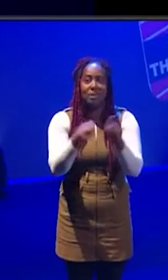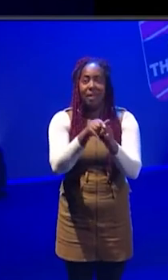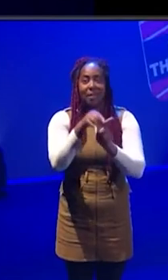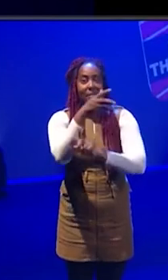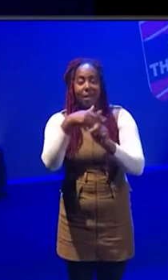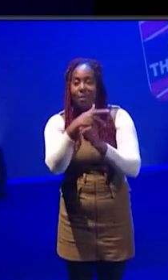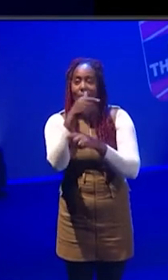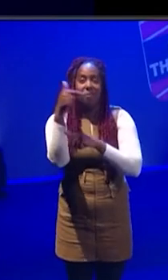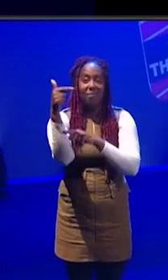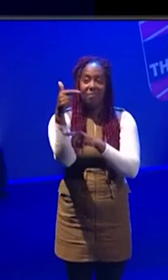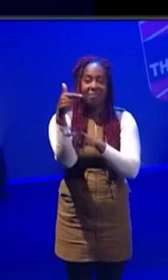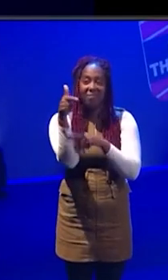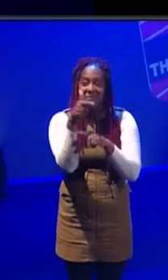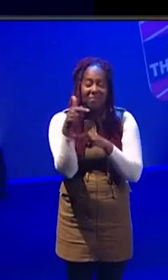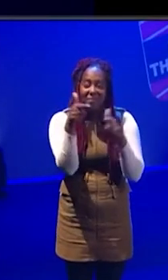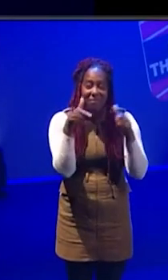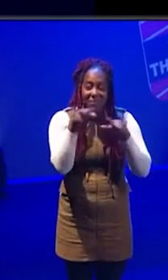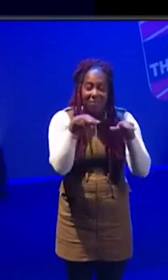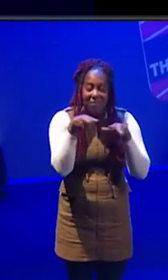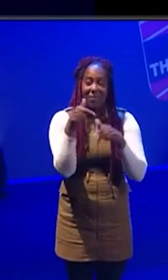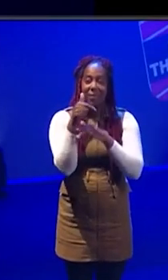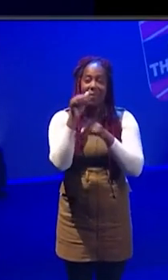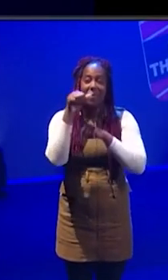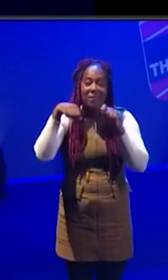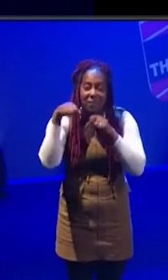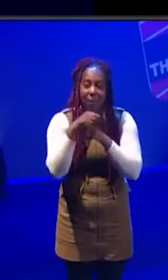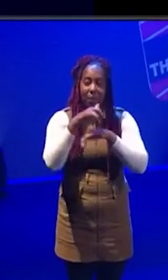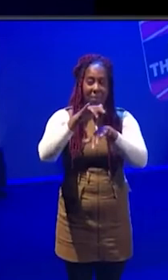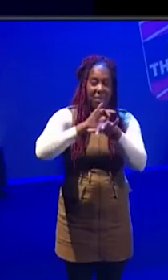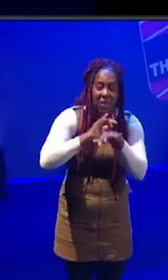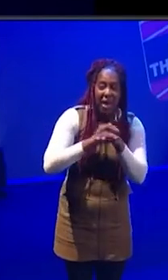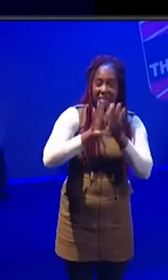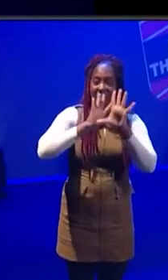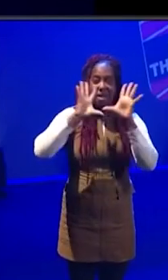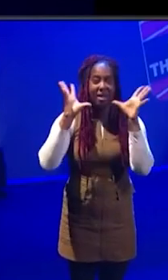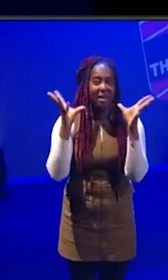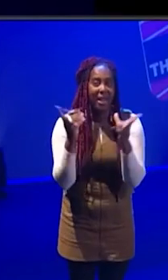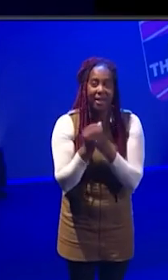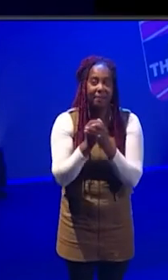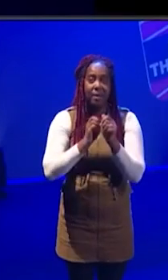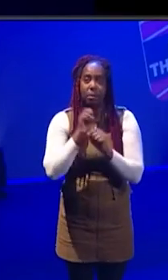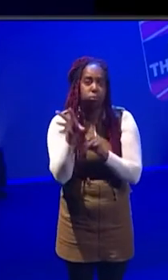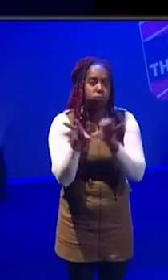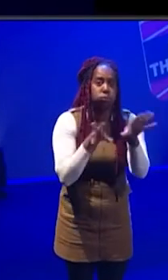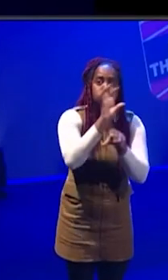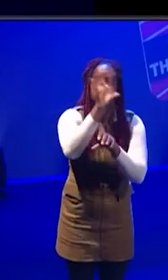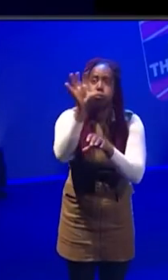as well, and TV. So many people in theatre go on to other, you know,